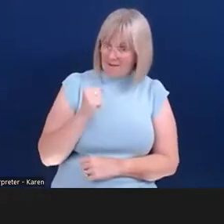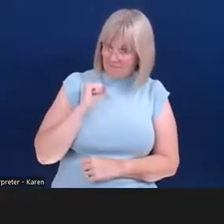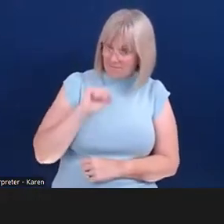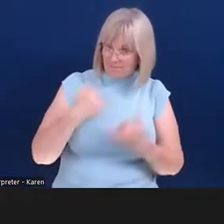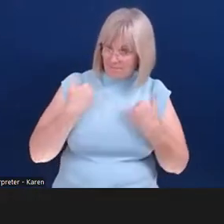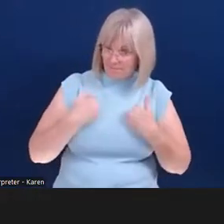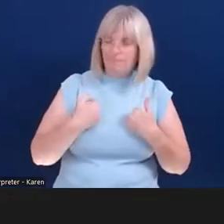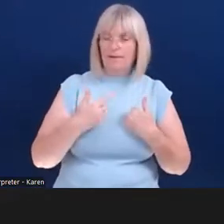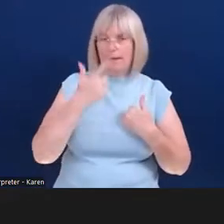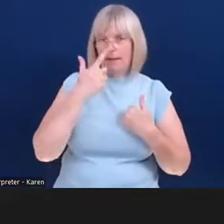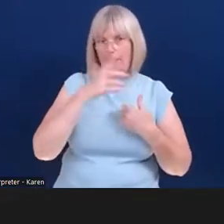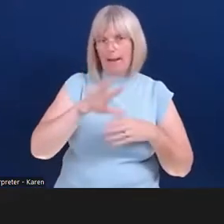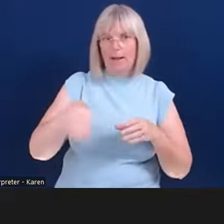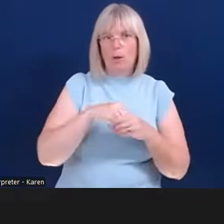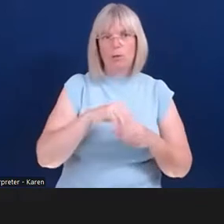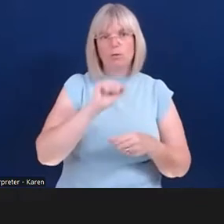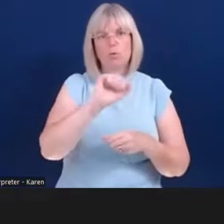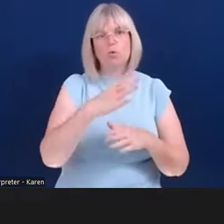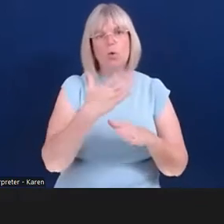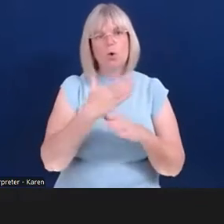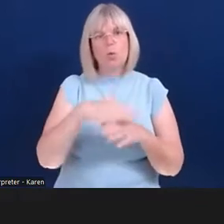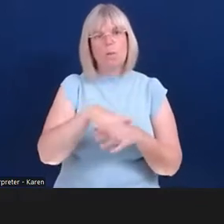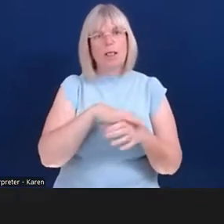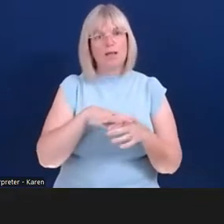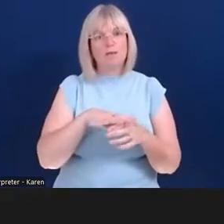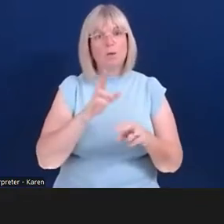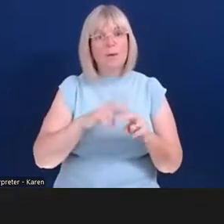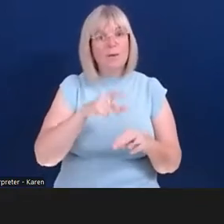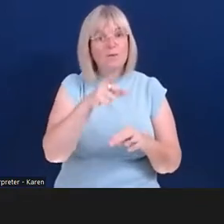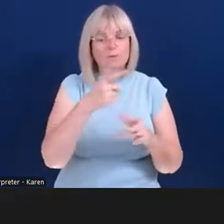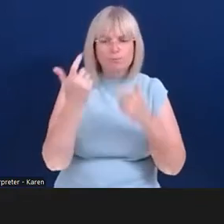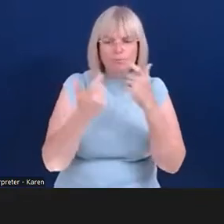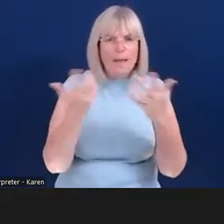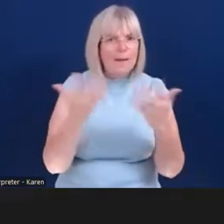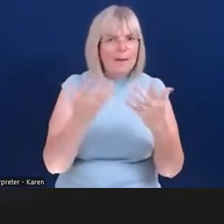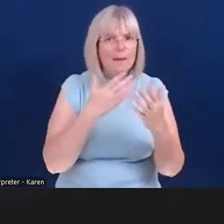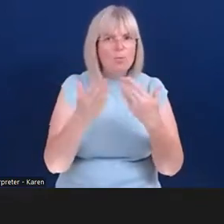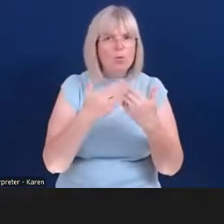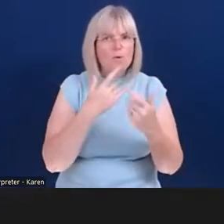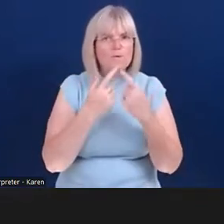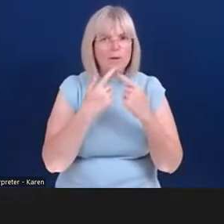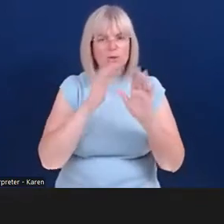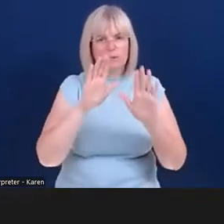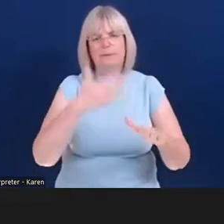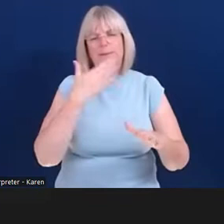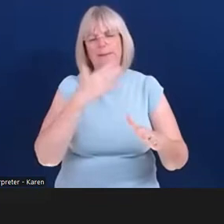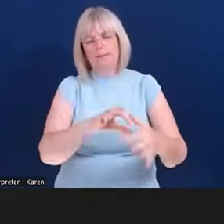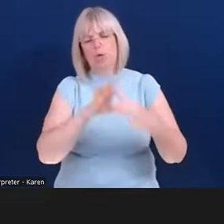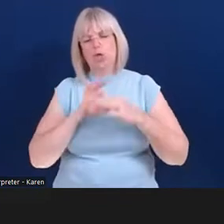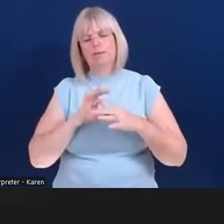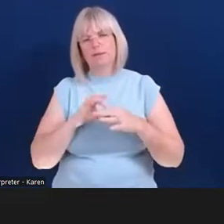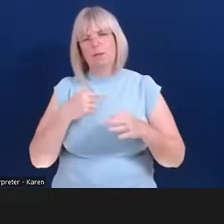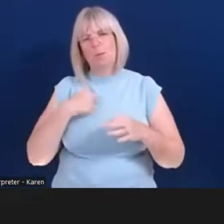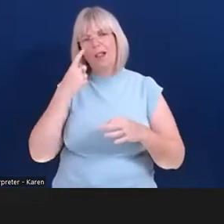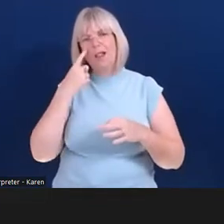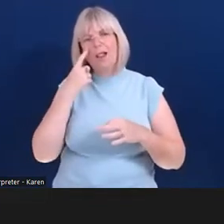workplace of idea. So anybody looking for more information, please do not hesitate to contact me and I'll put a link up later on on how you can sort of find